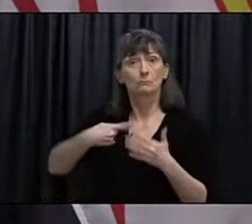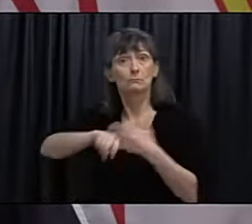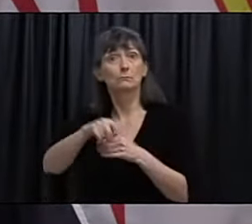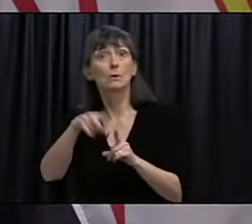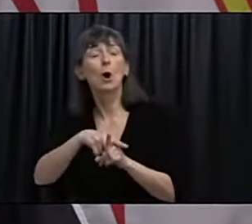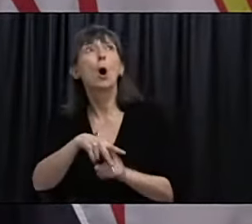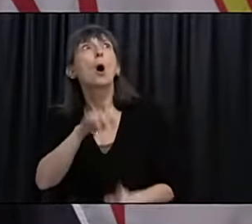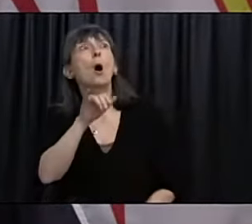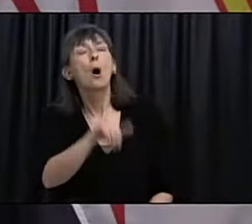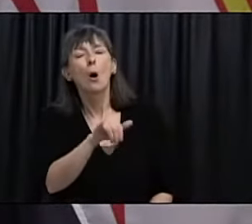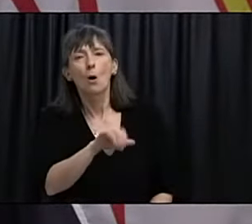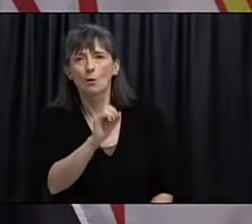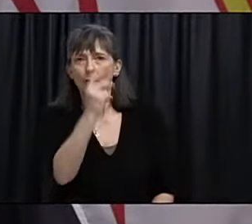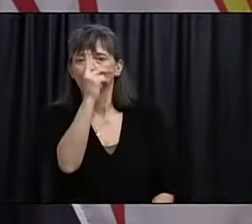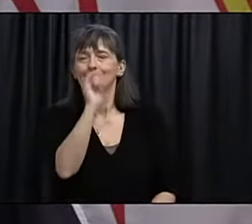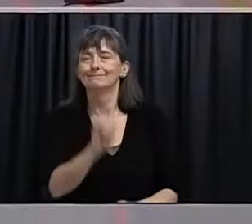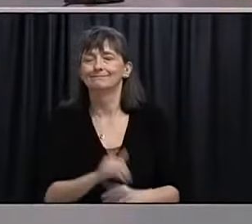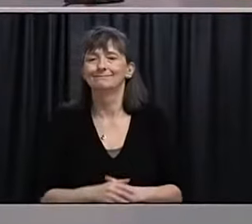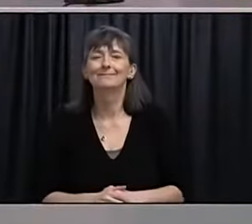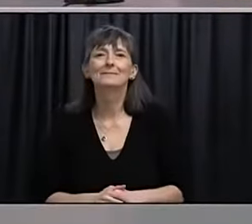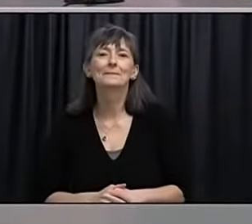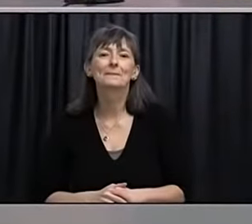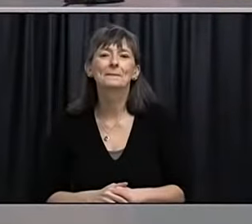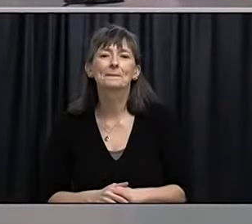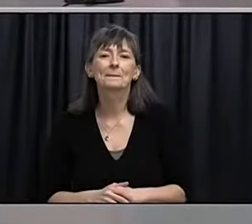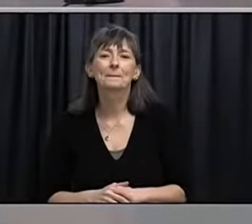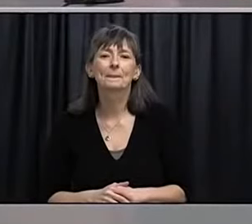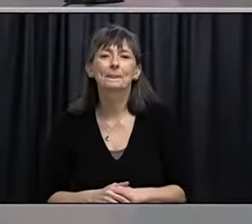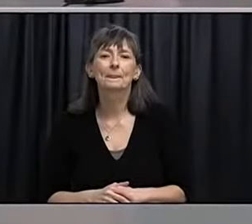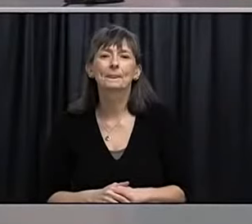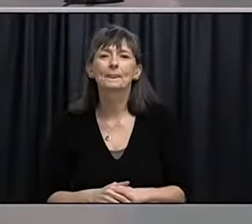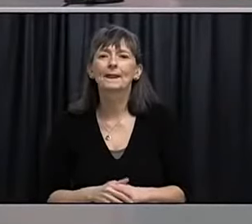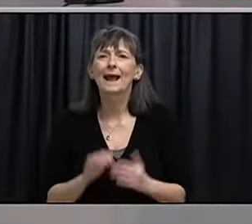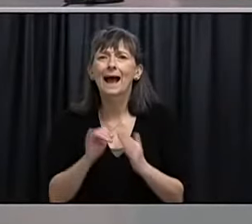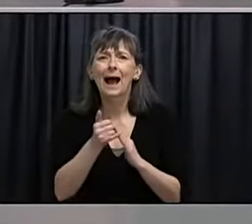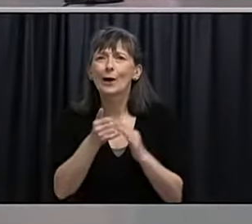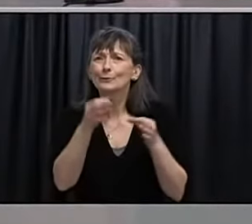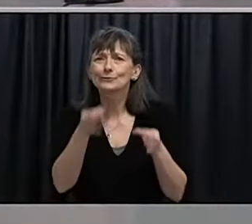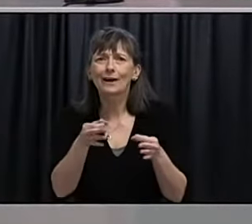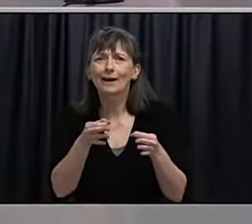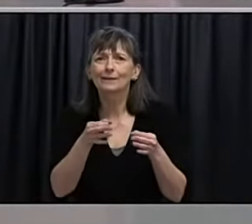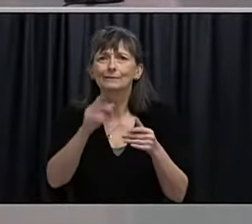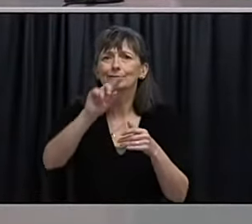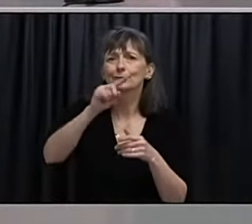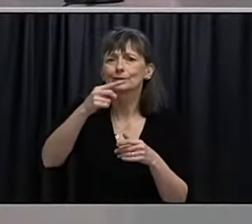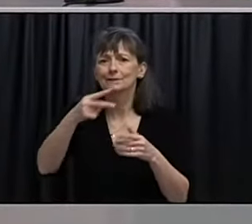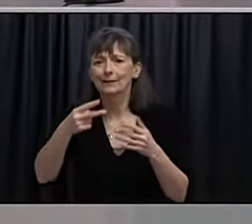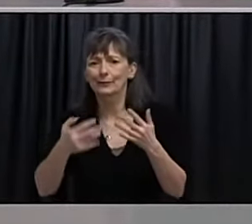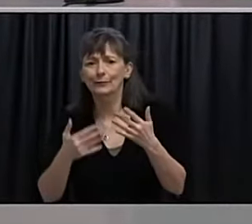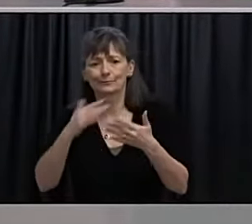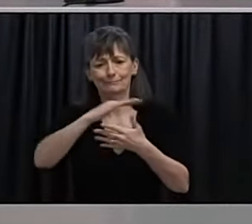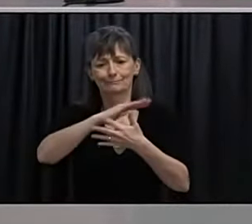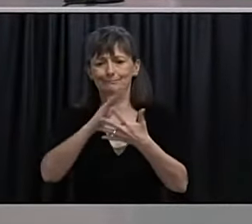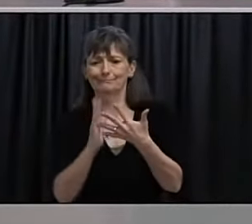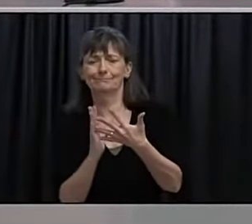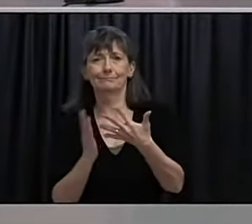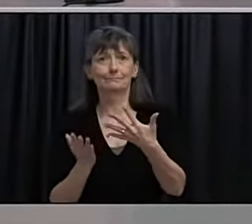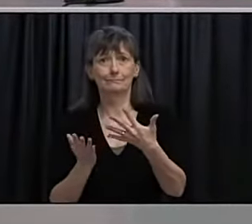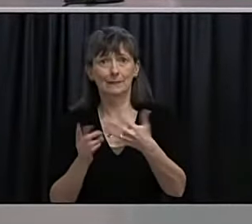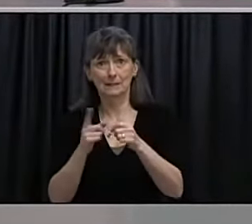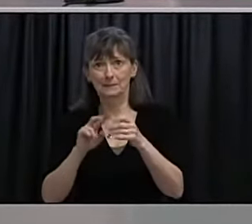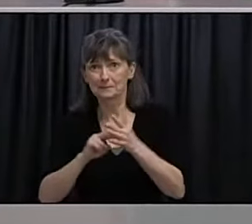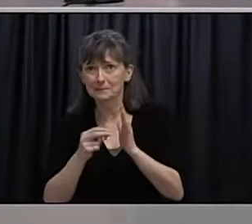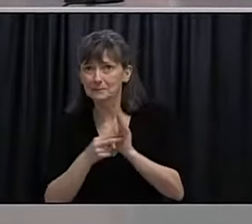Oh, okay, I understand. Thank you. And how is the order decided who's first, second, third? I would presume it's organized by